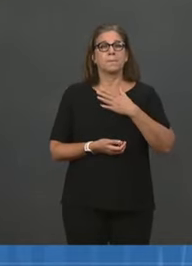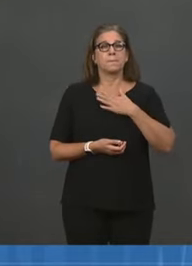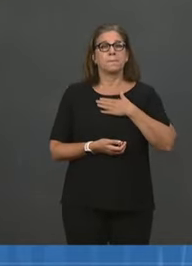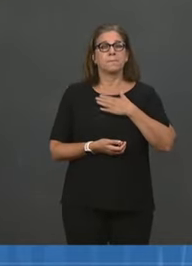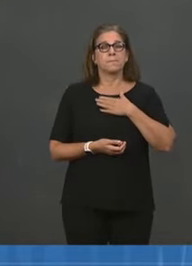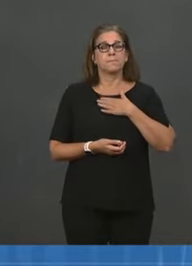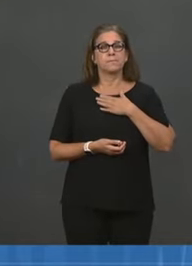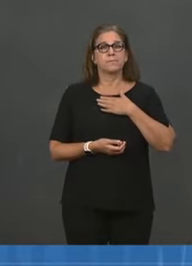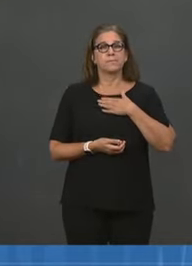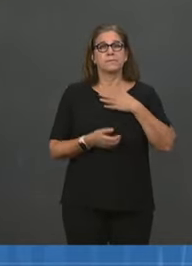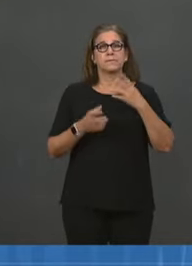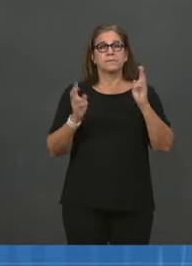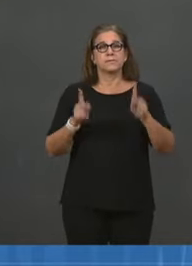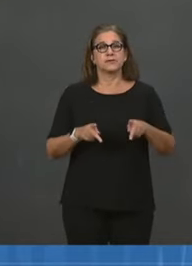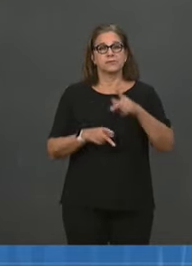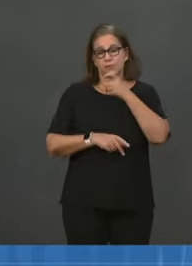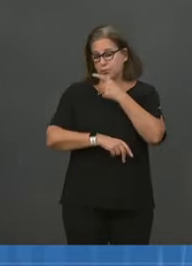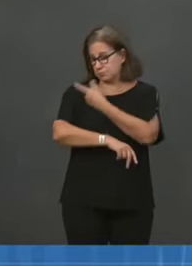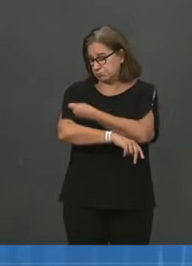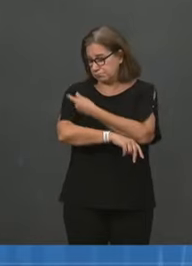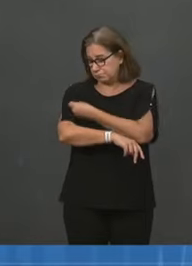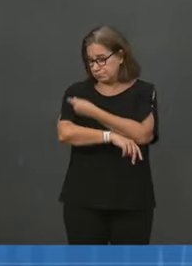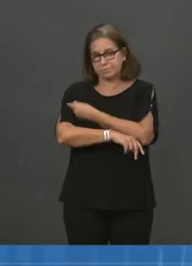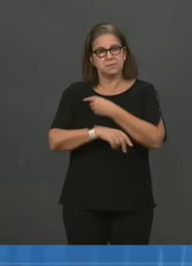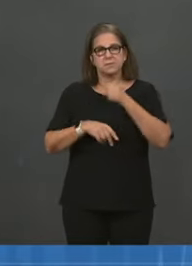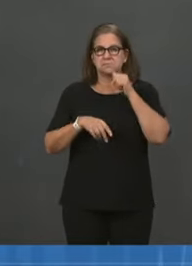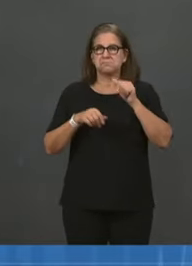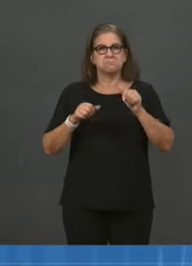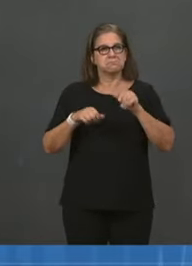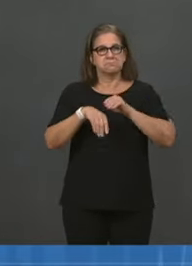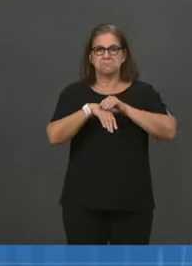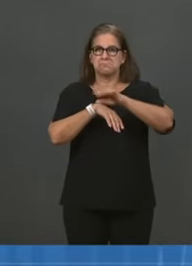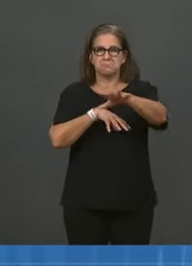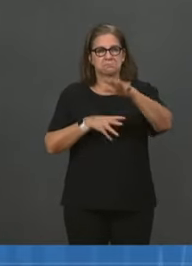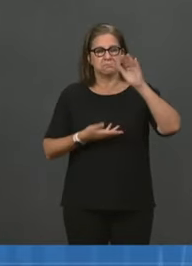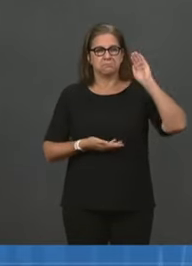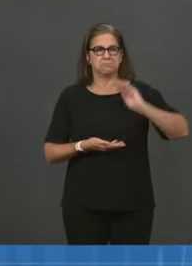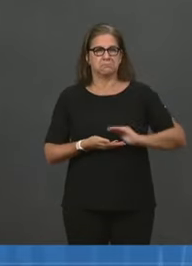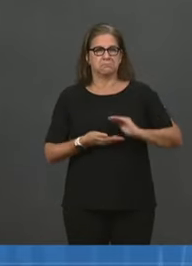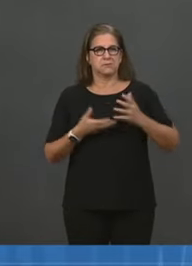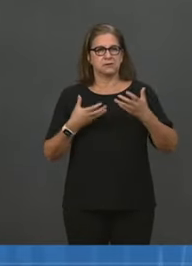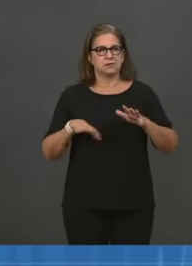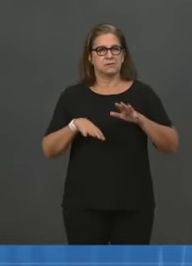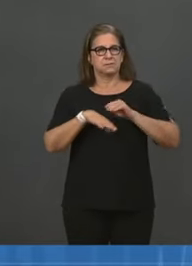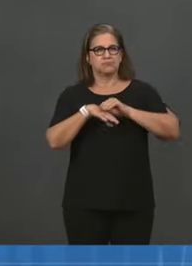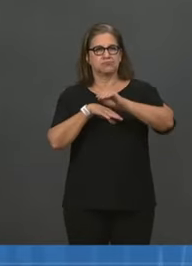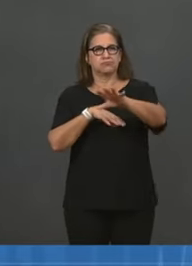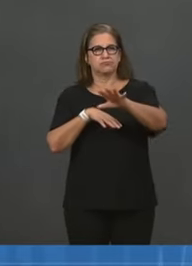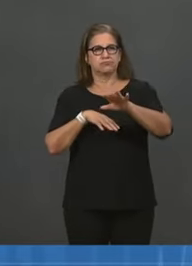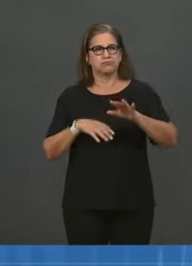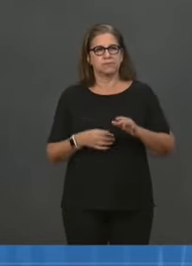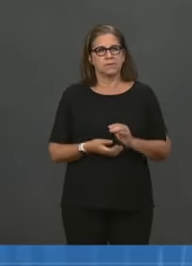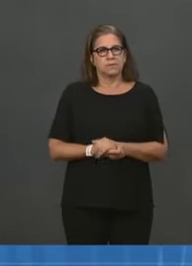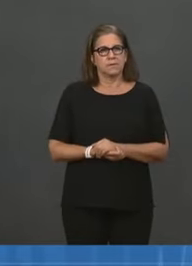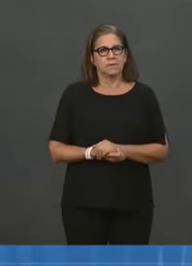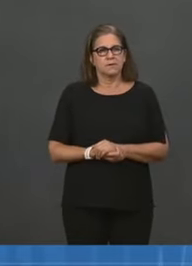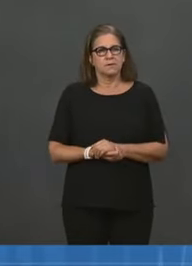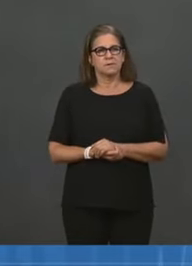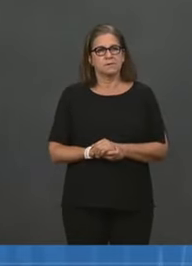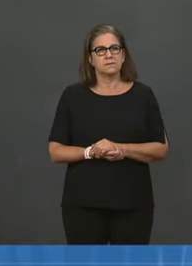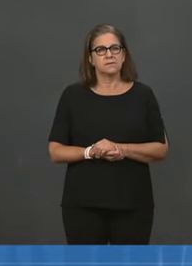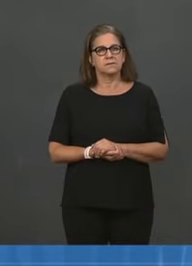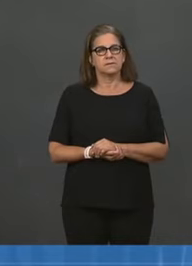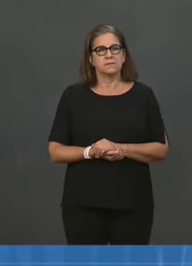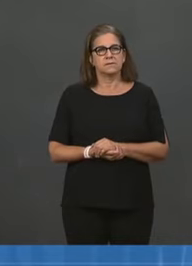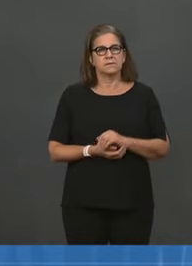from 1.33 to 1.11 to now 0.985. So although that's not definitive,